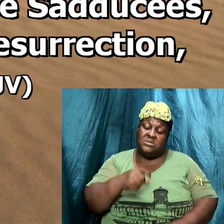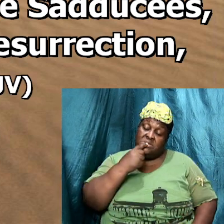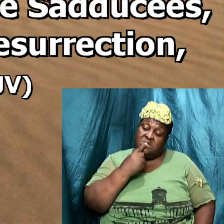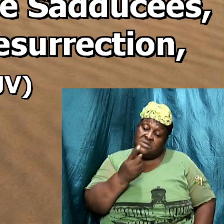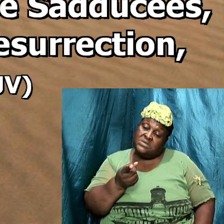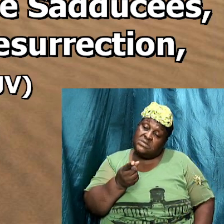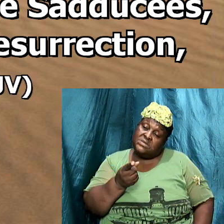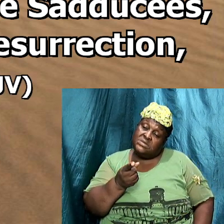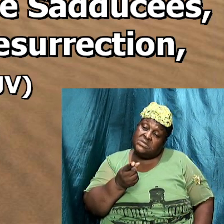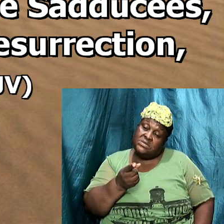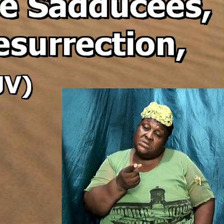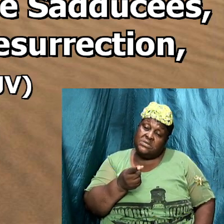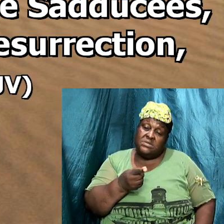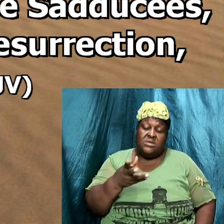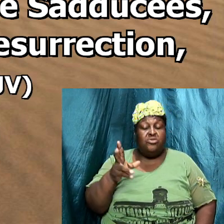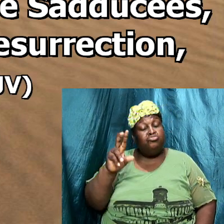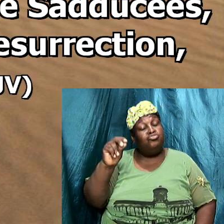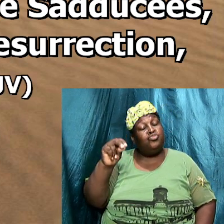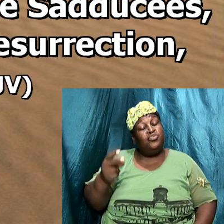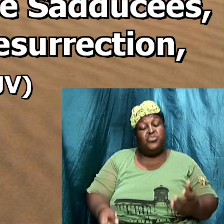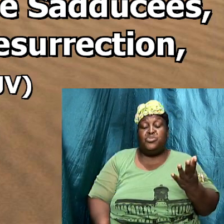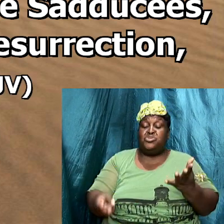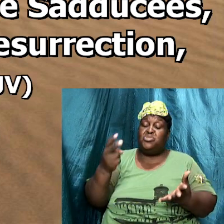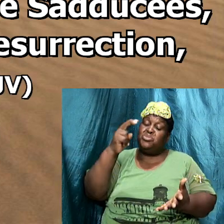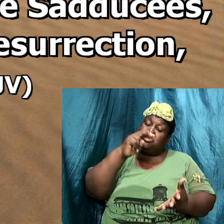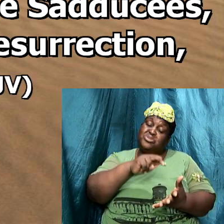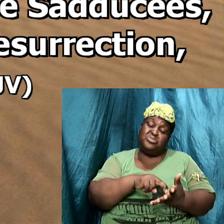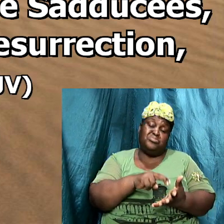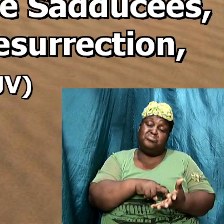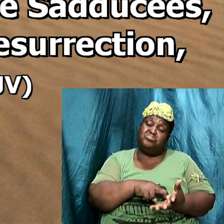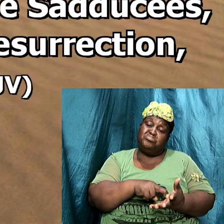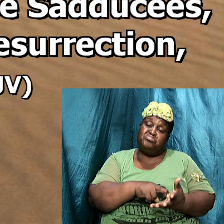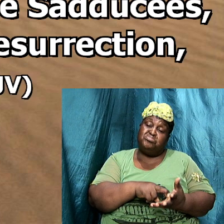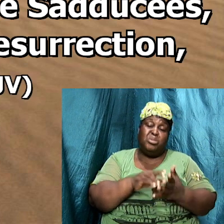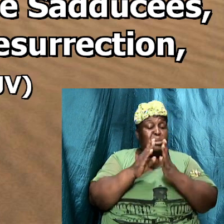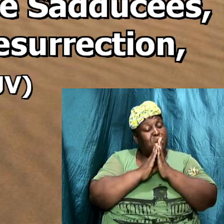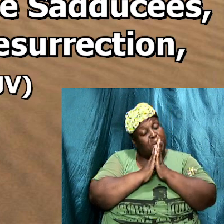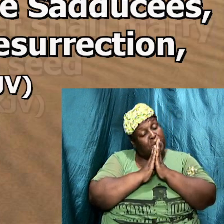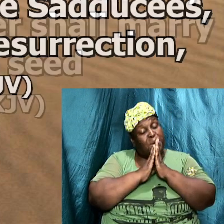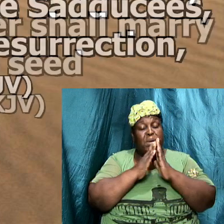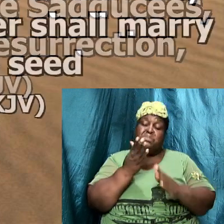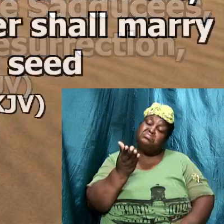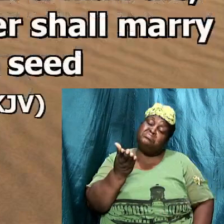that there is no resurrection and asked him